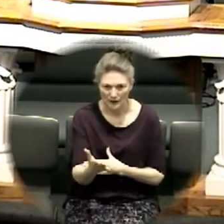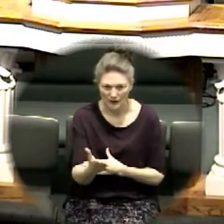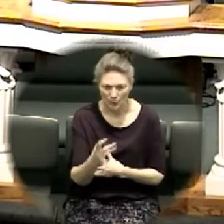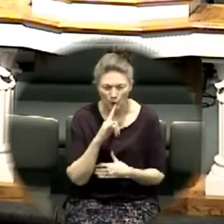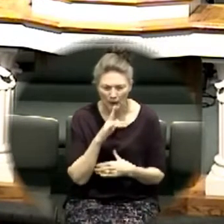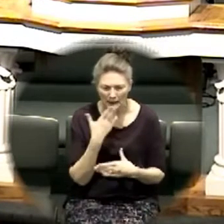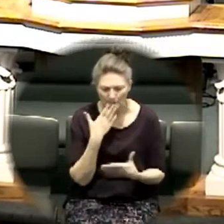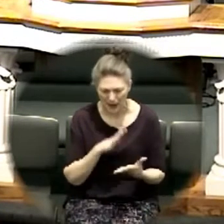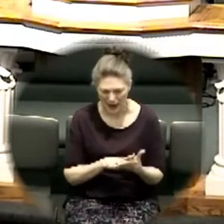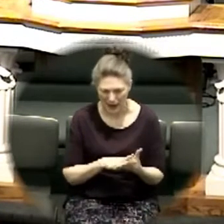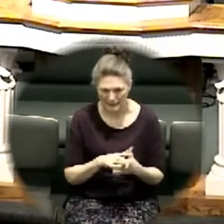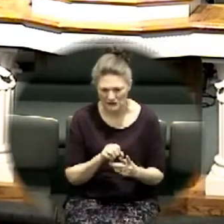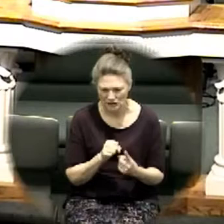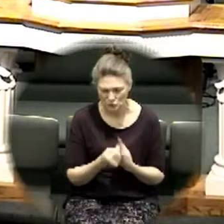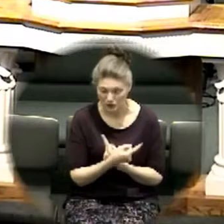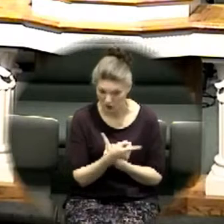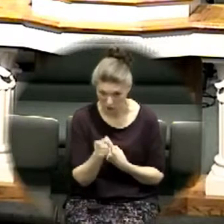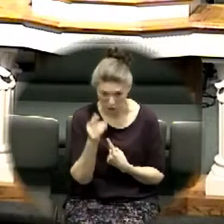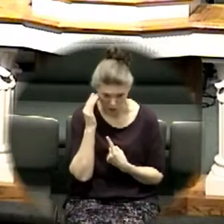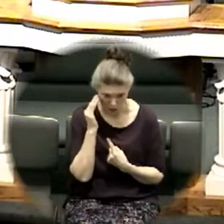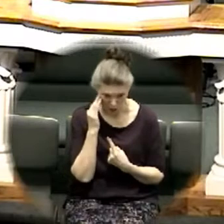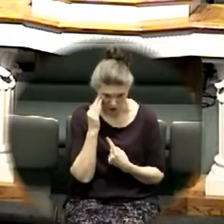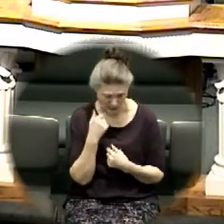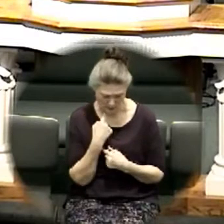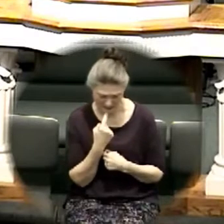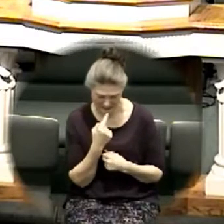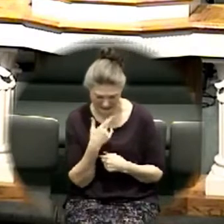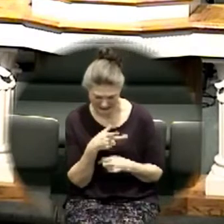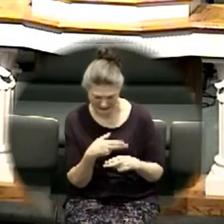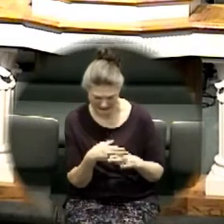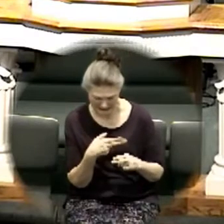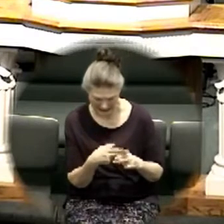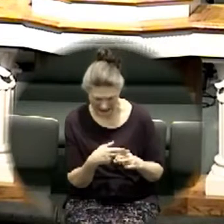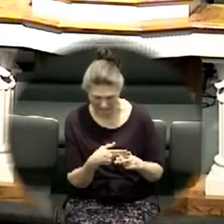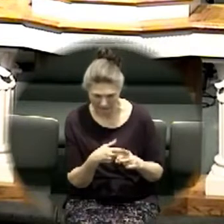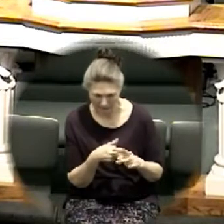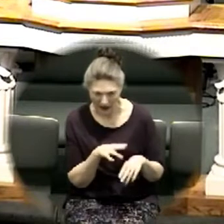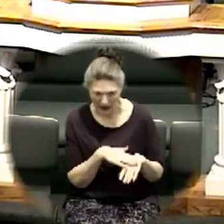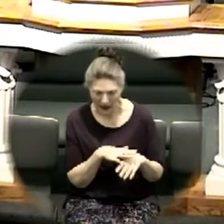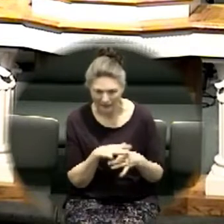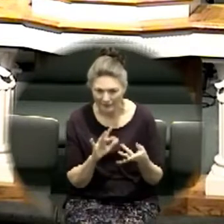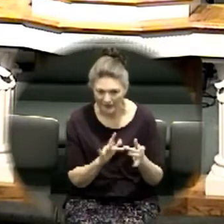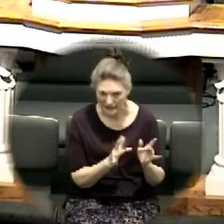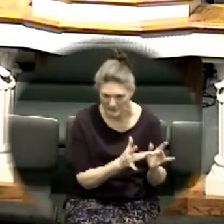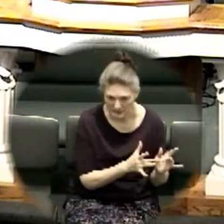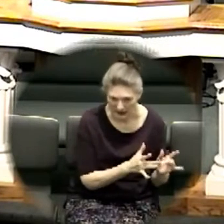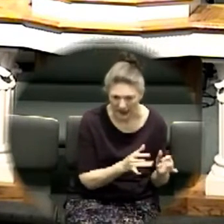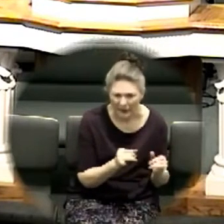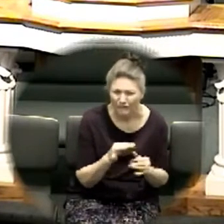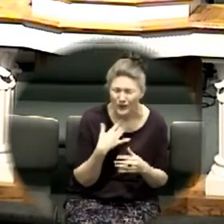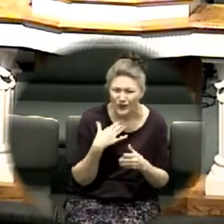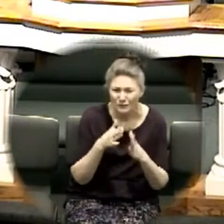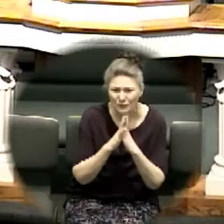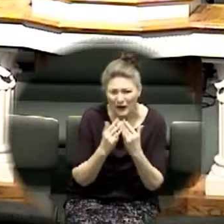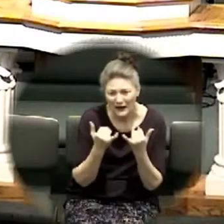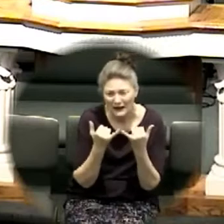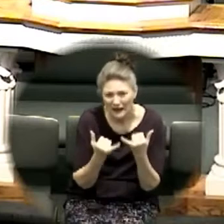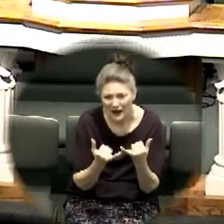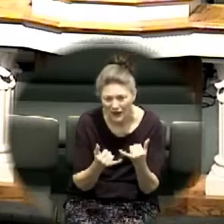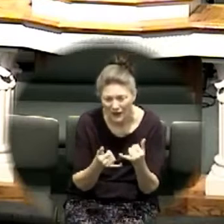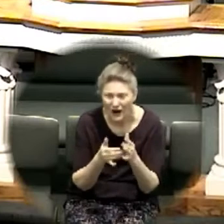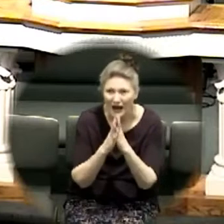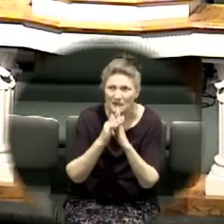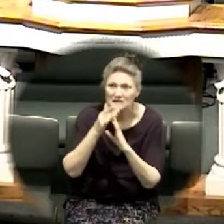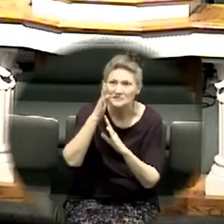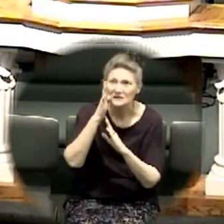together right now you know who he is i just don't want to say his name for for public reasons but if we could pray right now and ask god